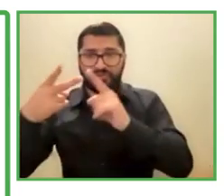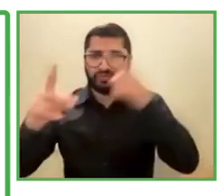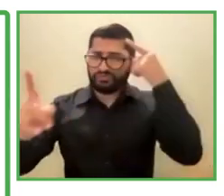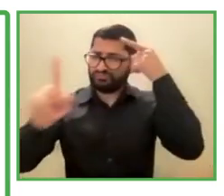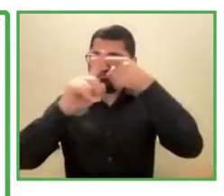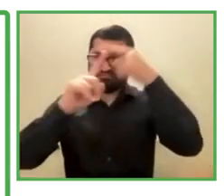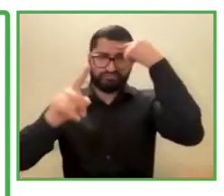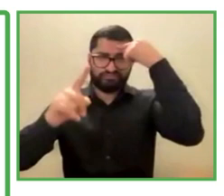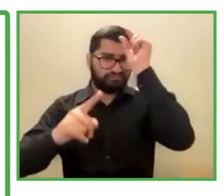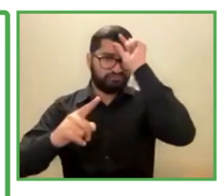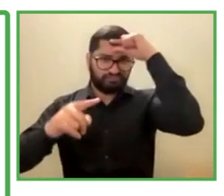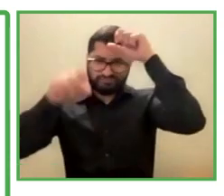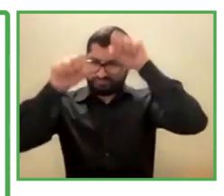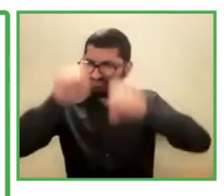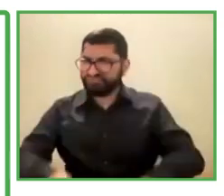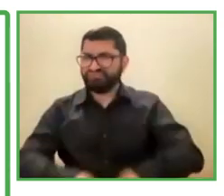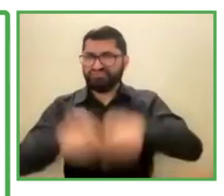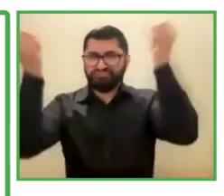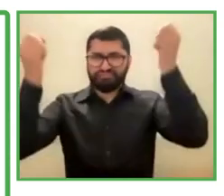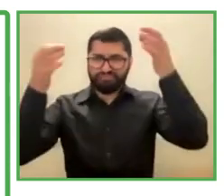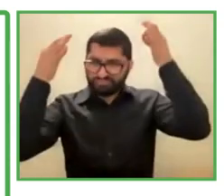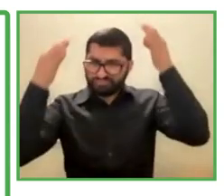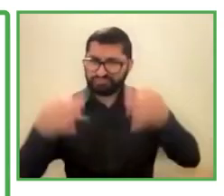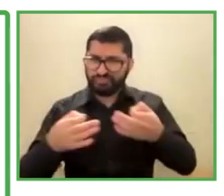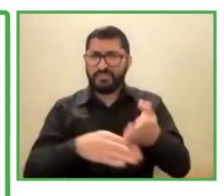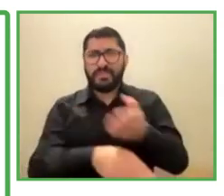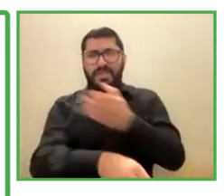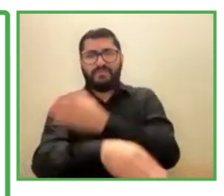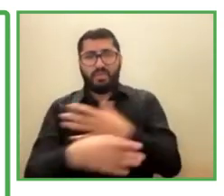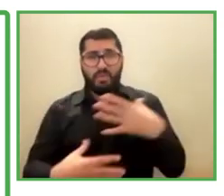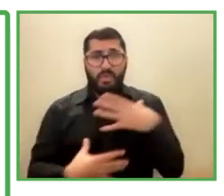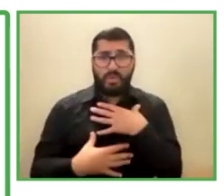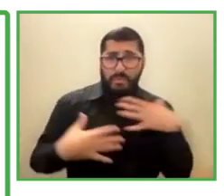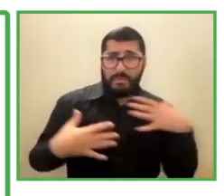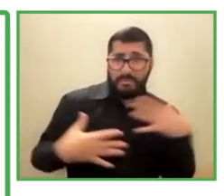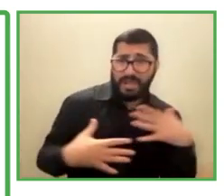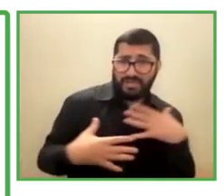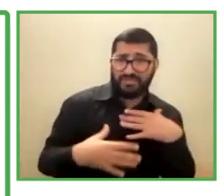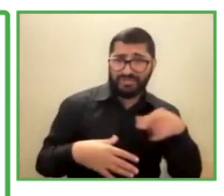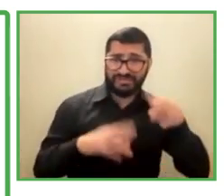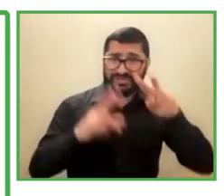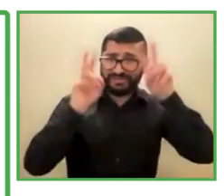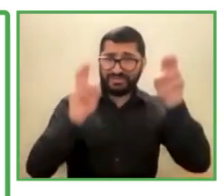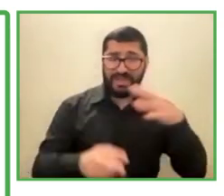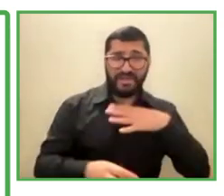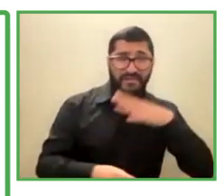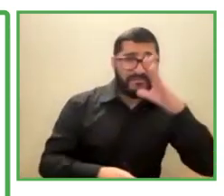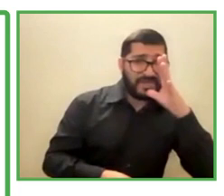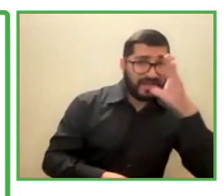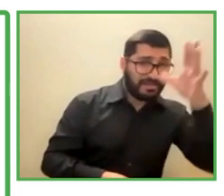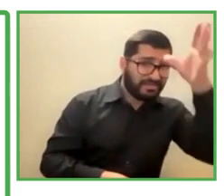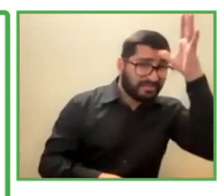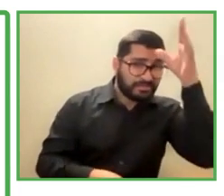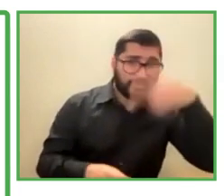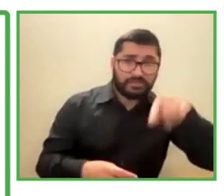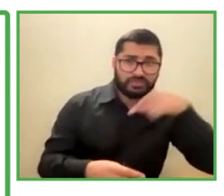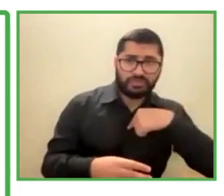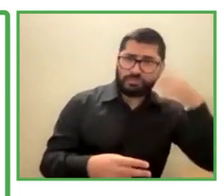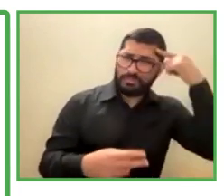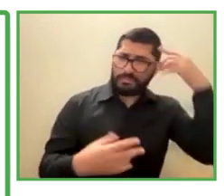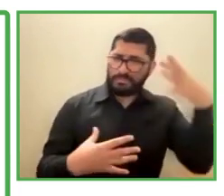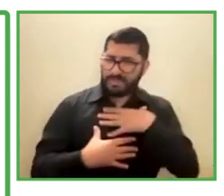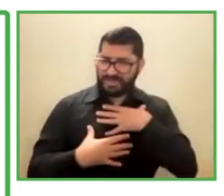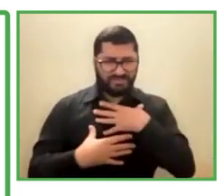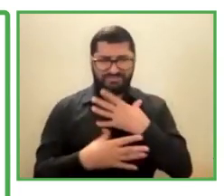paradigms. We were afraid as the presentation, as the presentation show, the parents were also afraid. If we